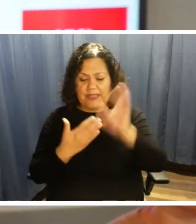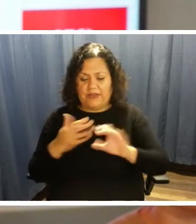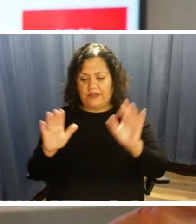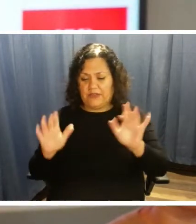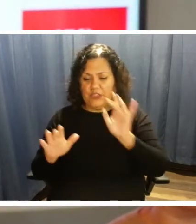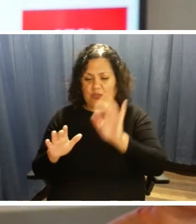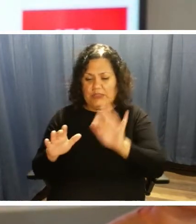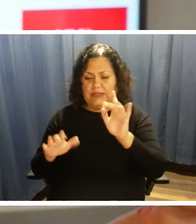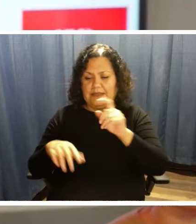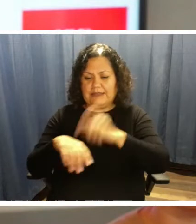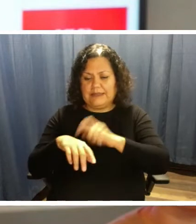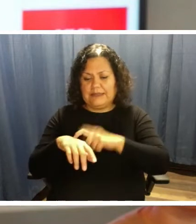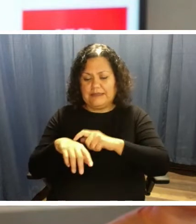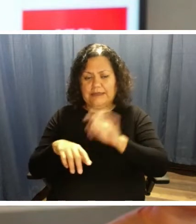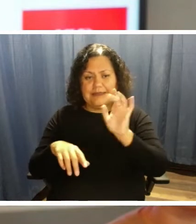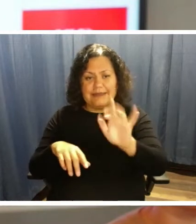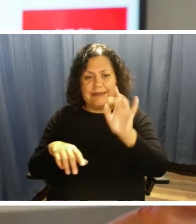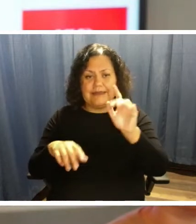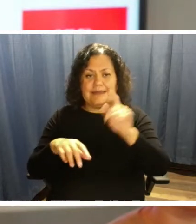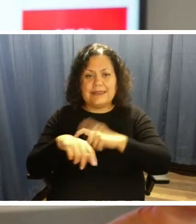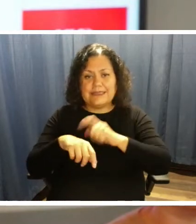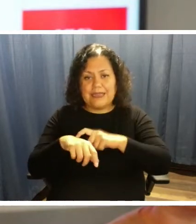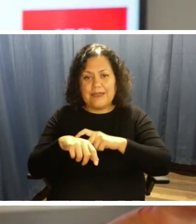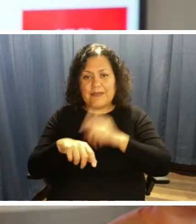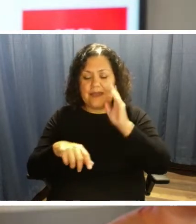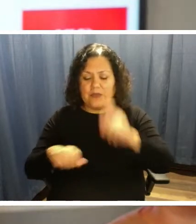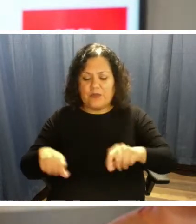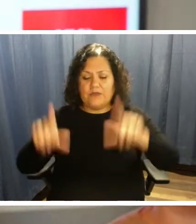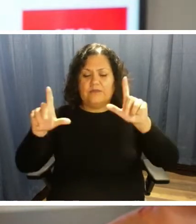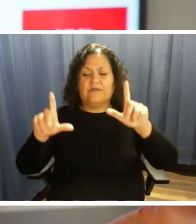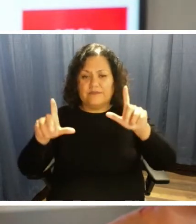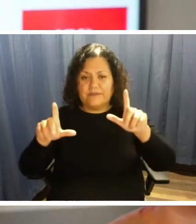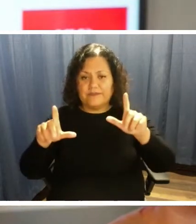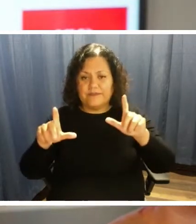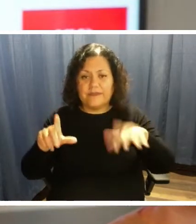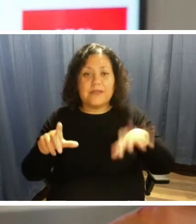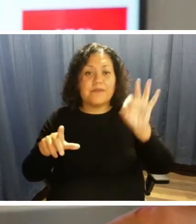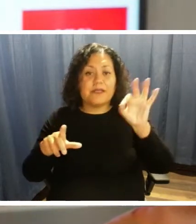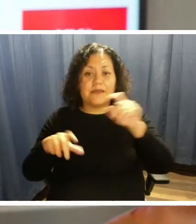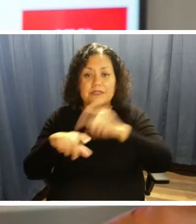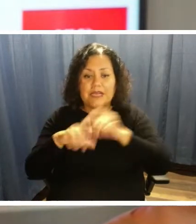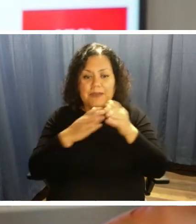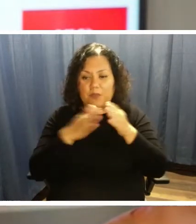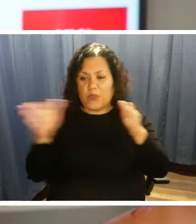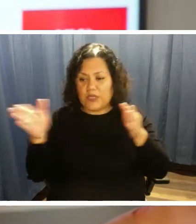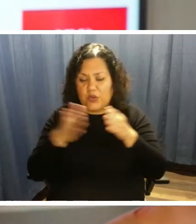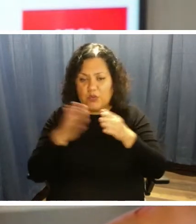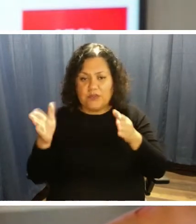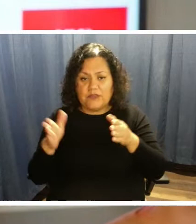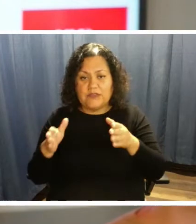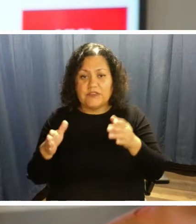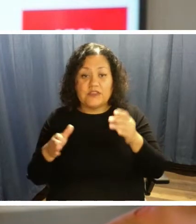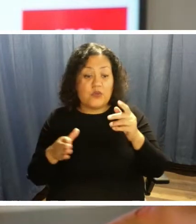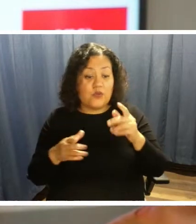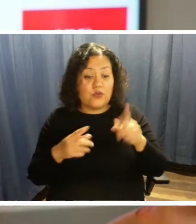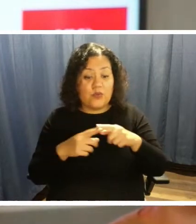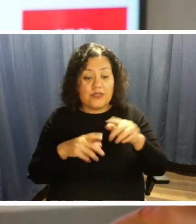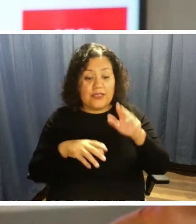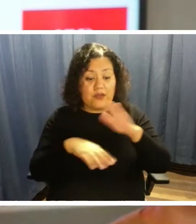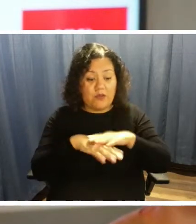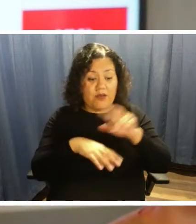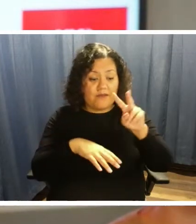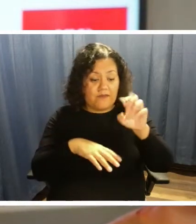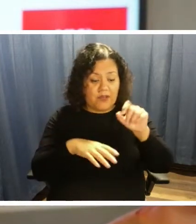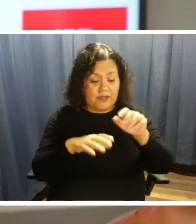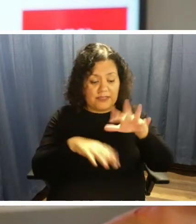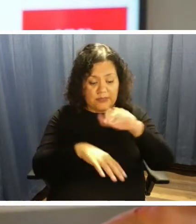reservation and they'll bring it up and I'll show them the time, you know, the pickup window and all that. And so once they make it, it's locked in. Correct. Great. And they